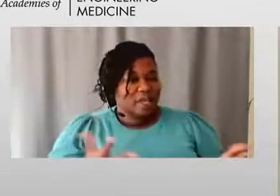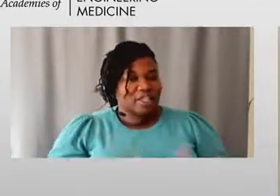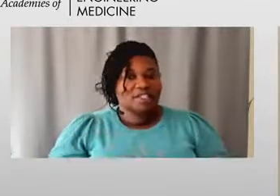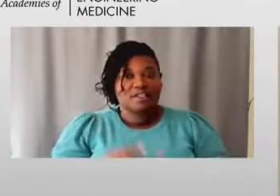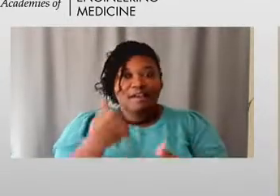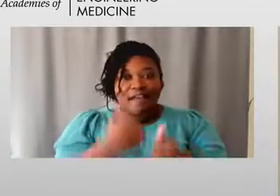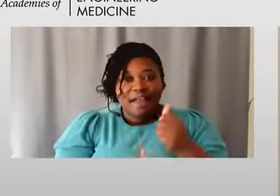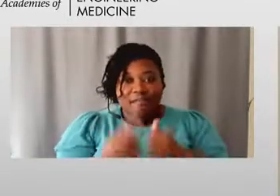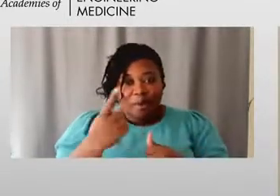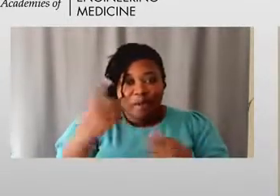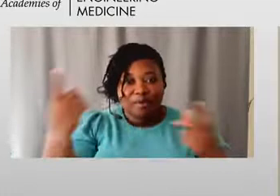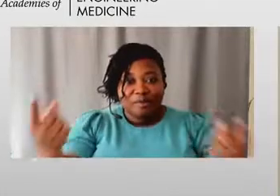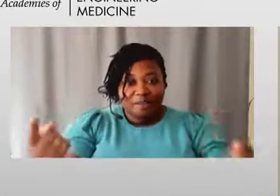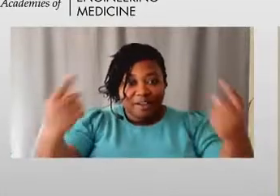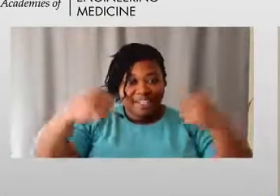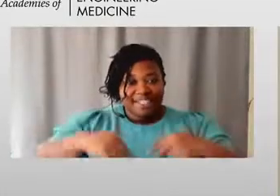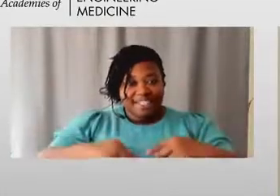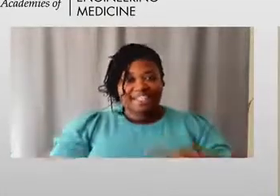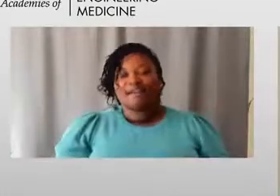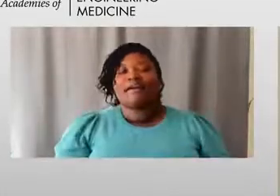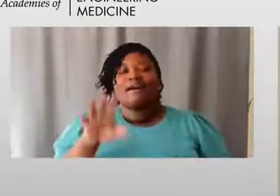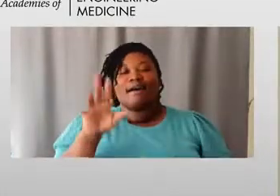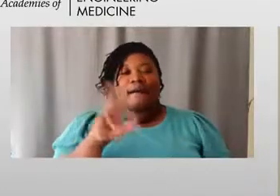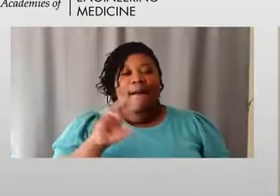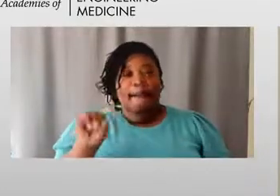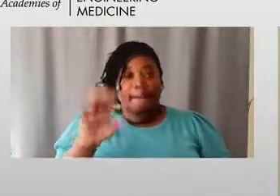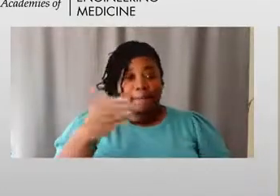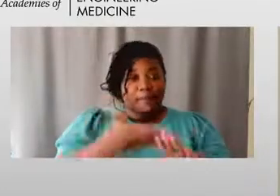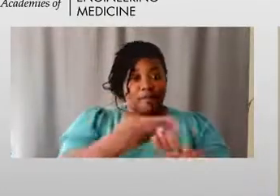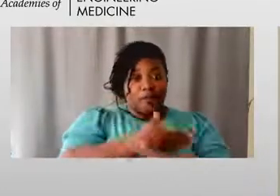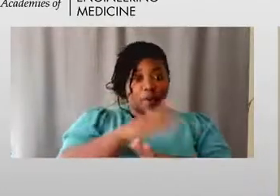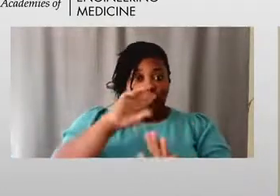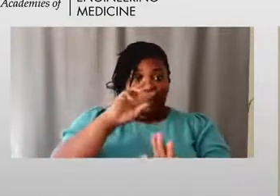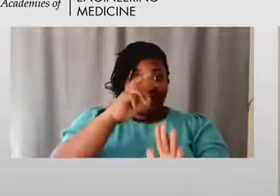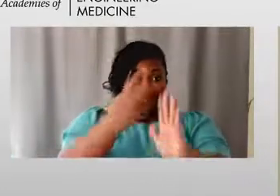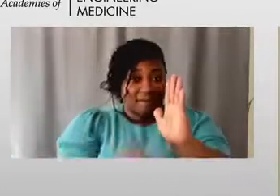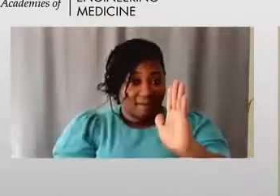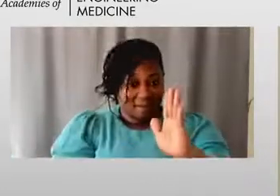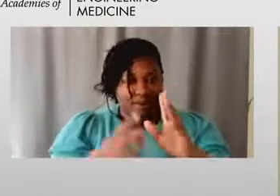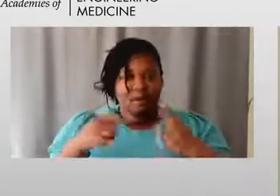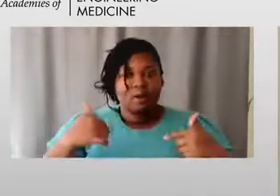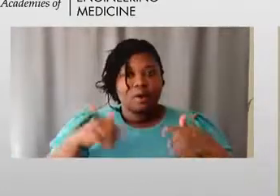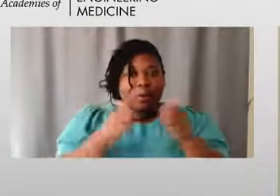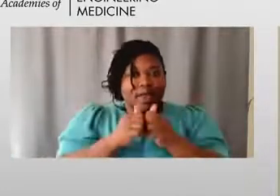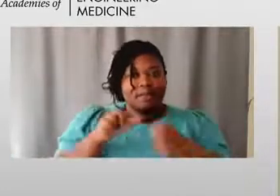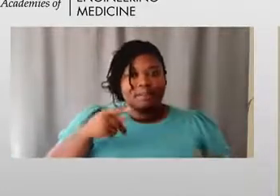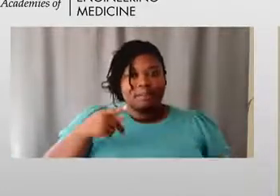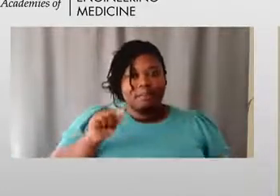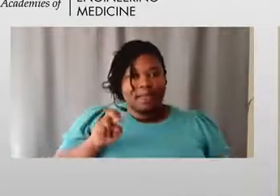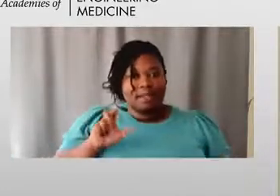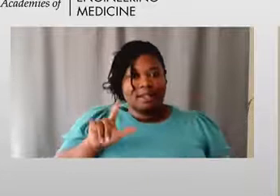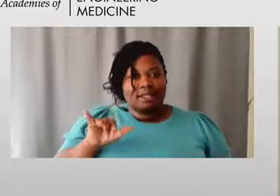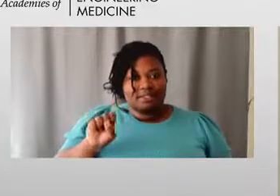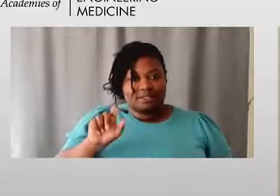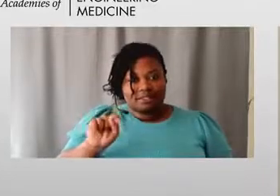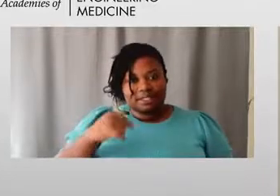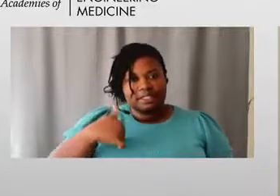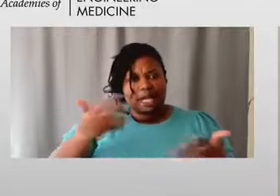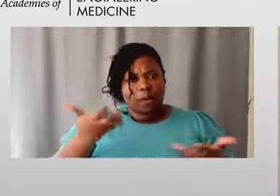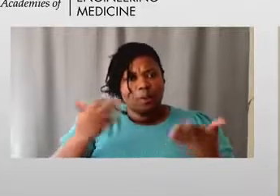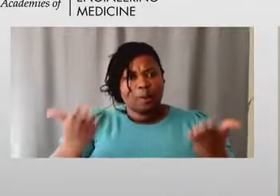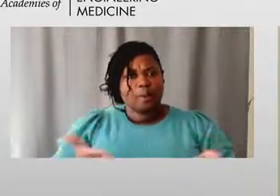everybody, for attending. Before we dive in with our panelists, I want to provide